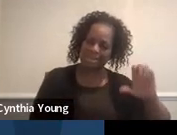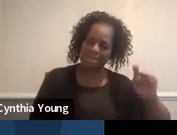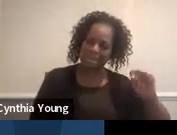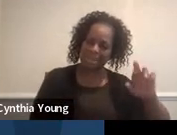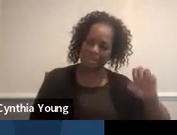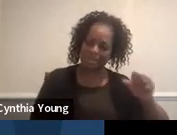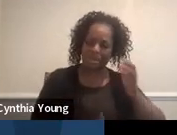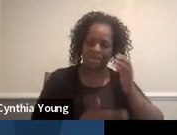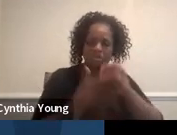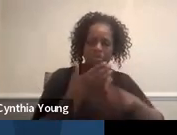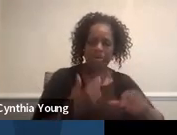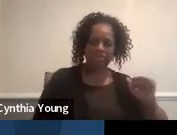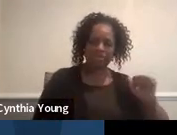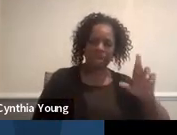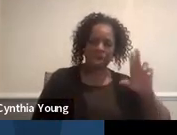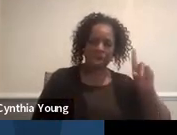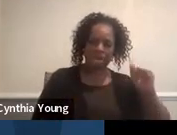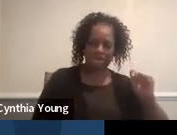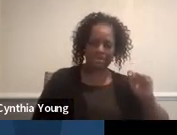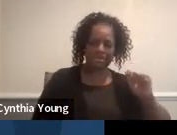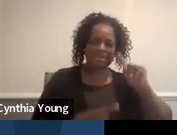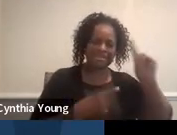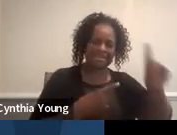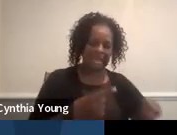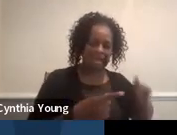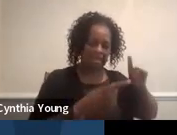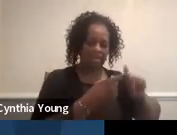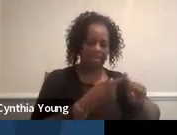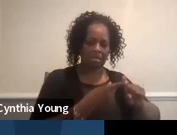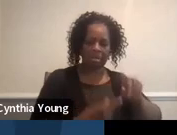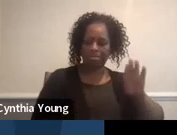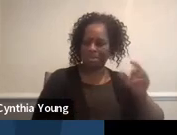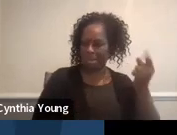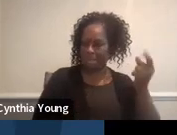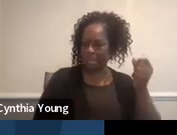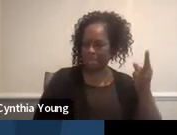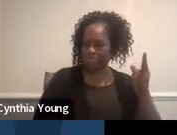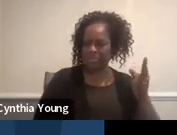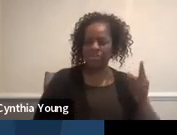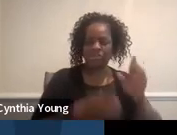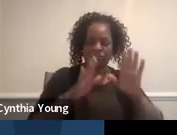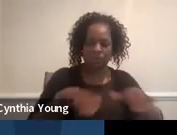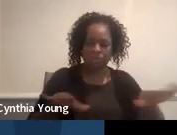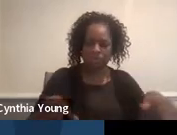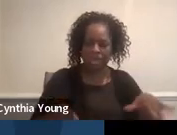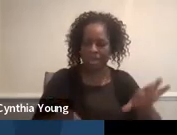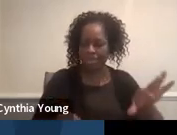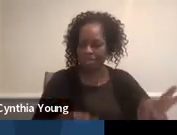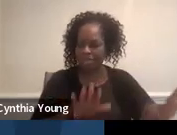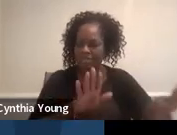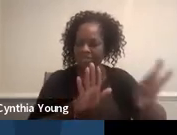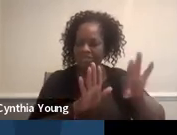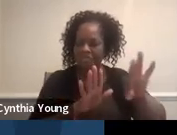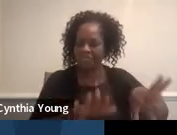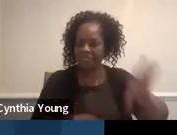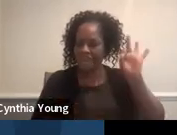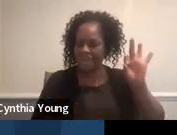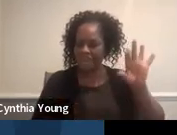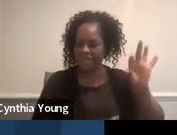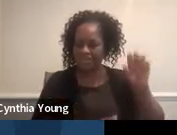part of the audit cycle. B11 is for child find. It's for that 45 day